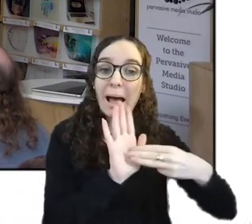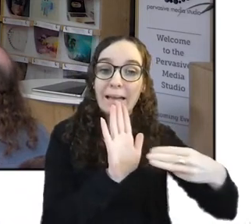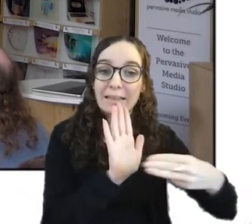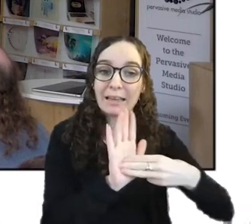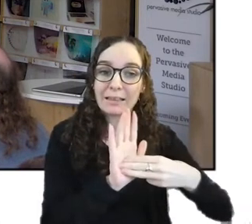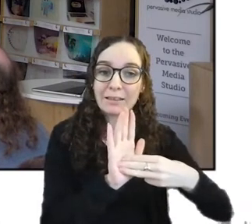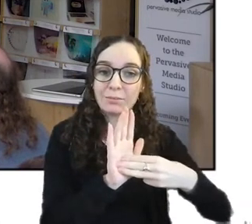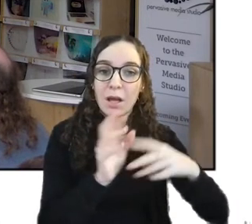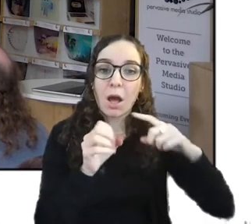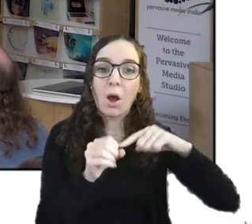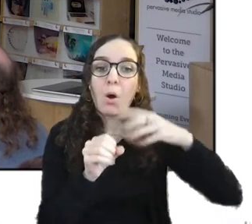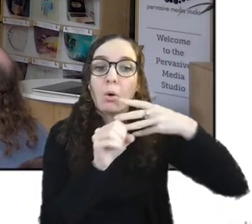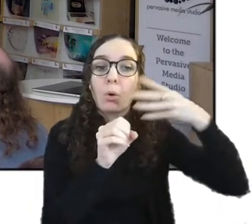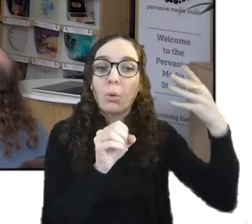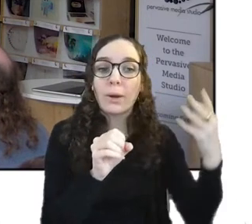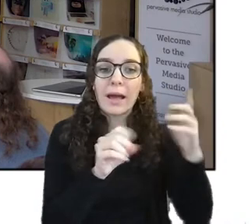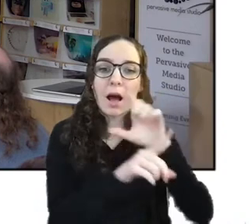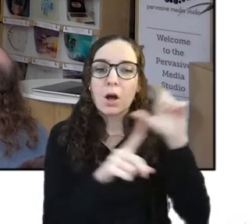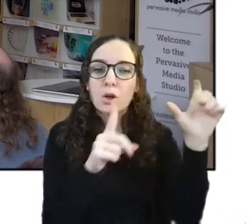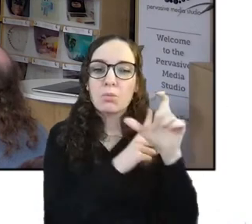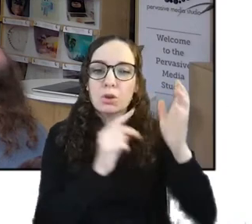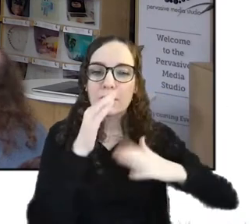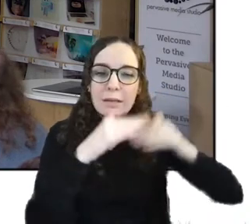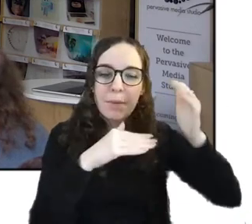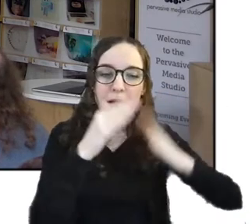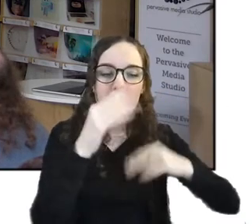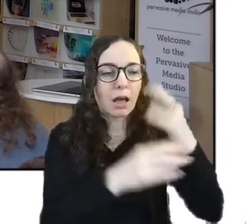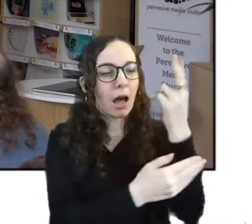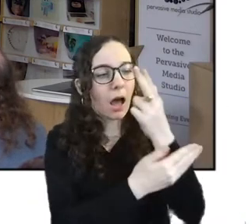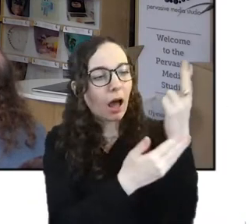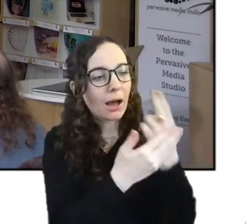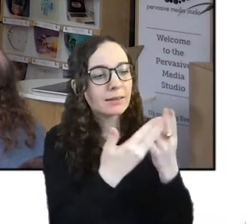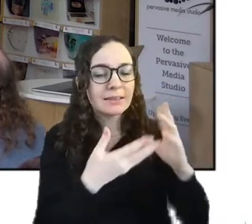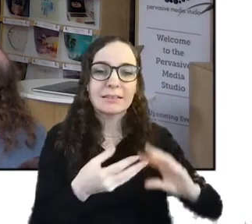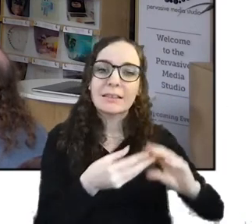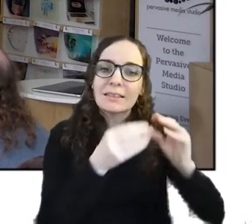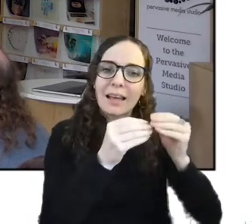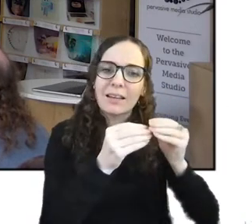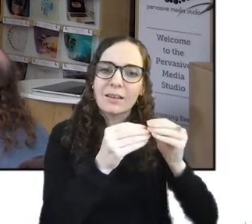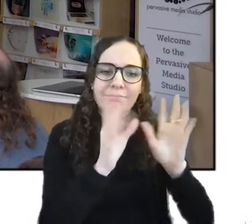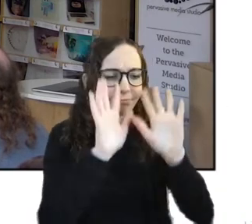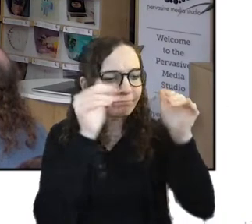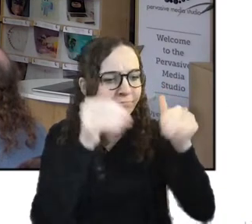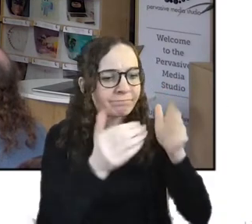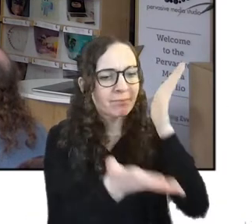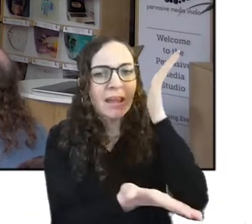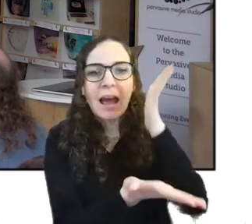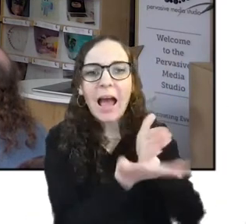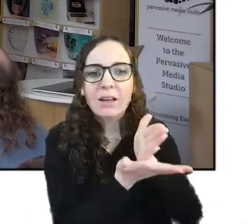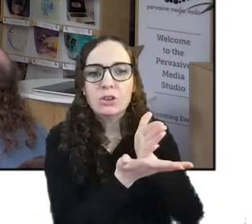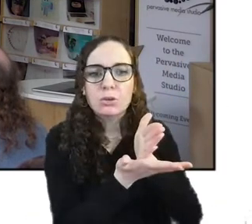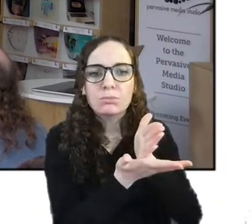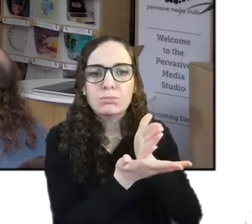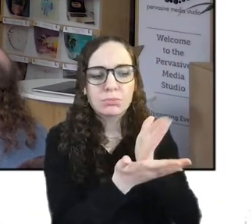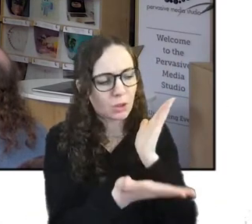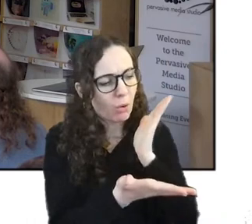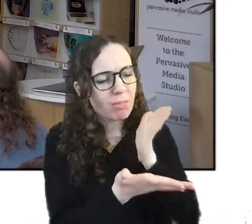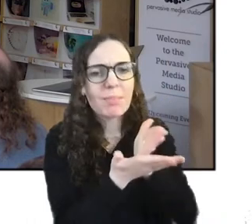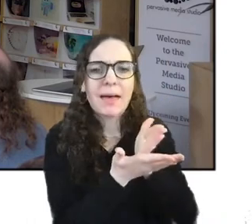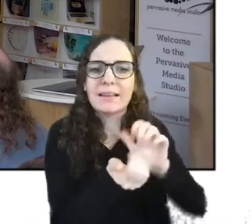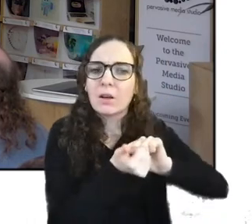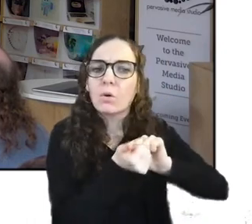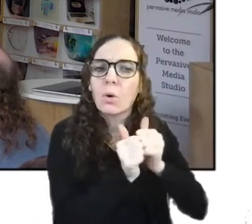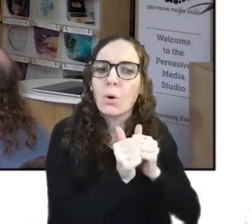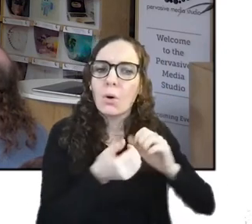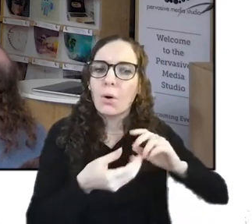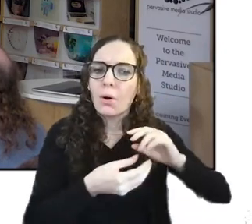queer community builder she specializes in actual and authentic co-design with different groups of people